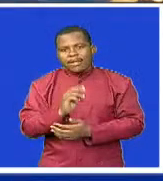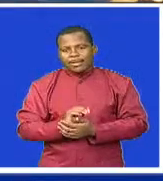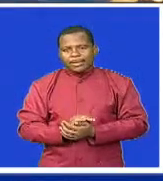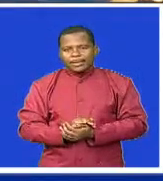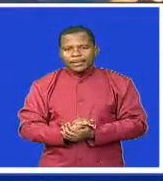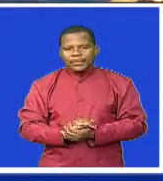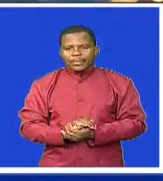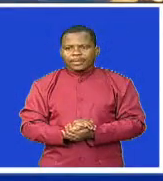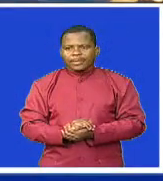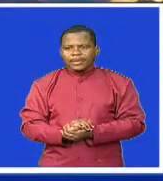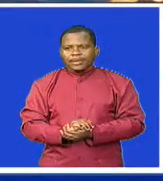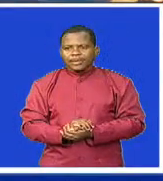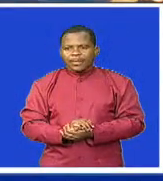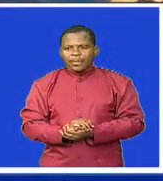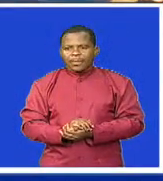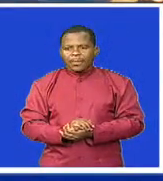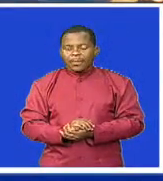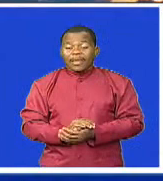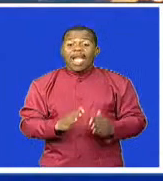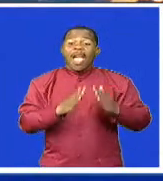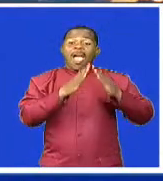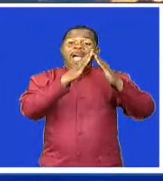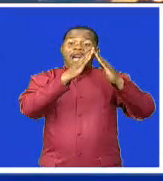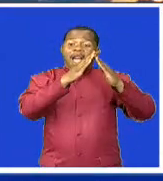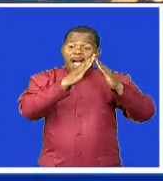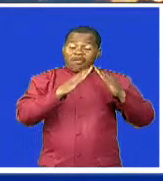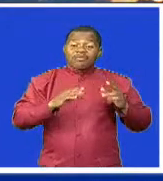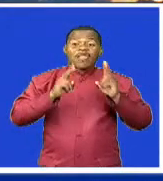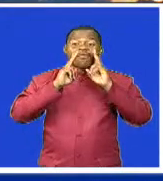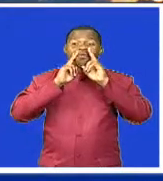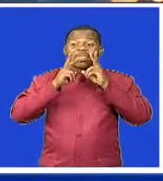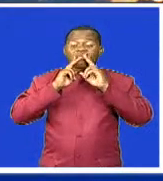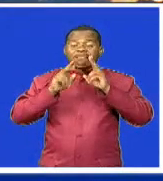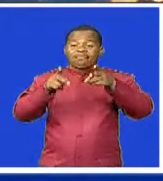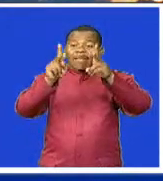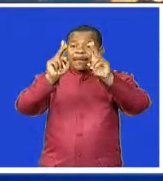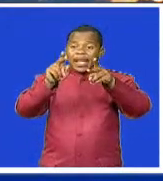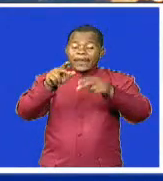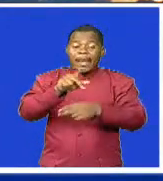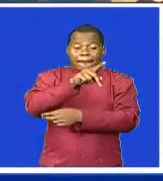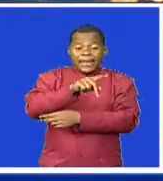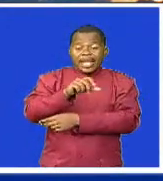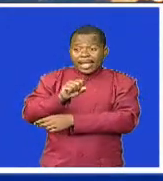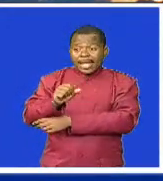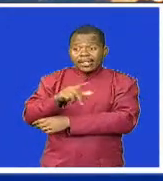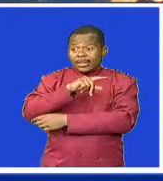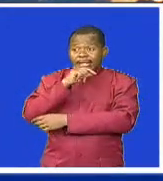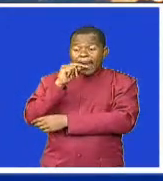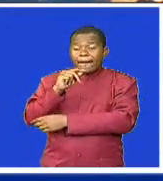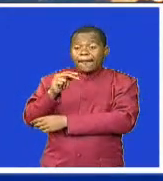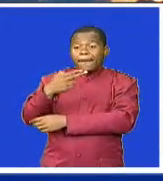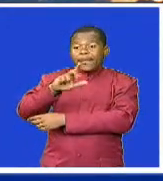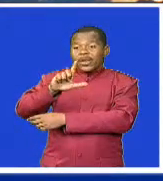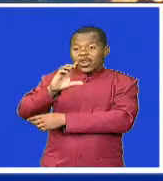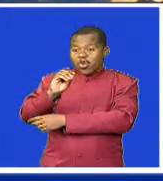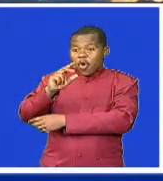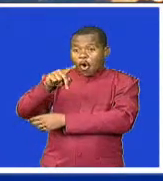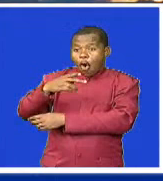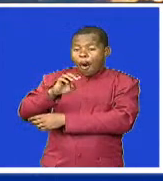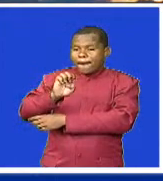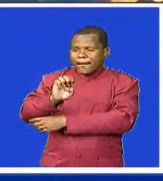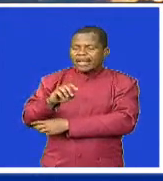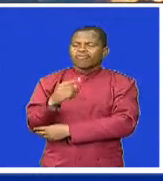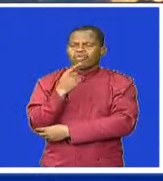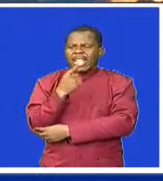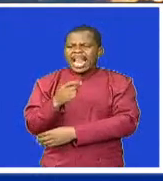The principal secretary in the Ministry of Tourism and Environmental Affairs, John Tlope, says it is important for the Maloloja